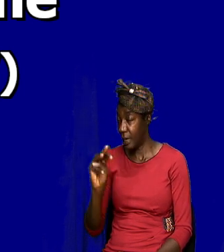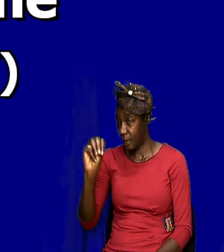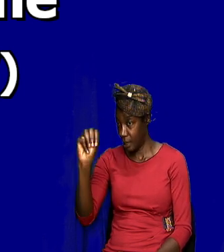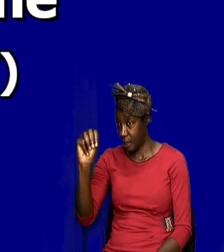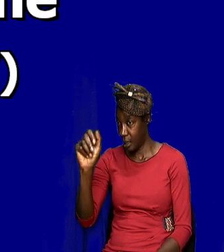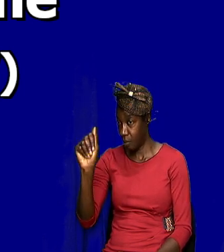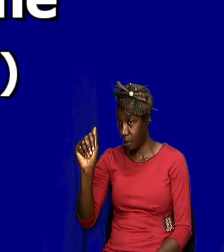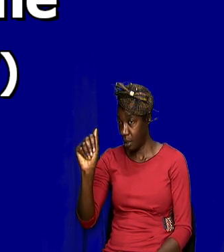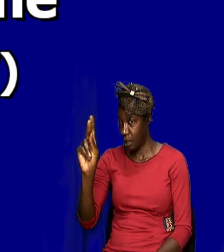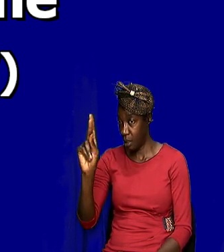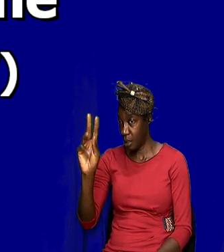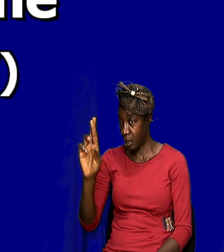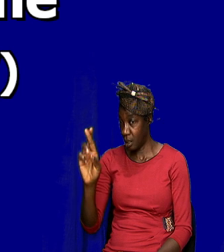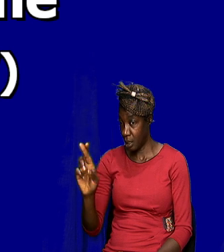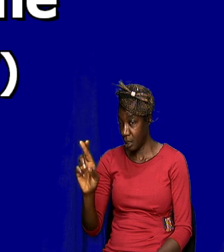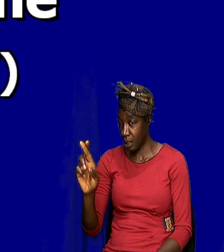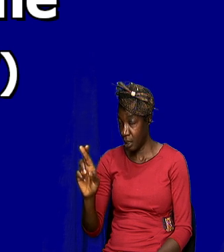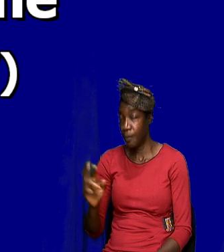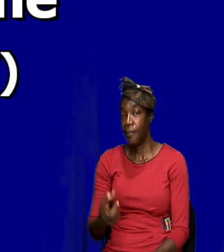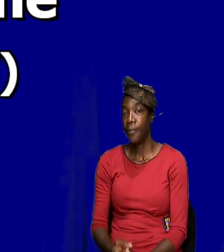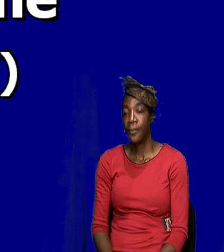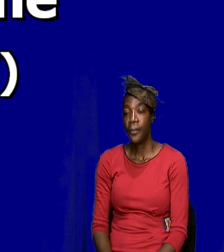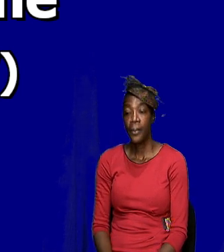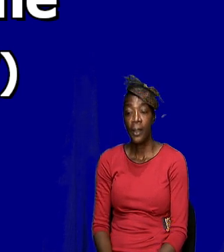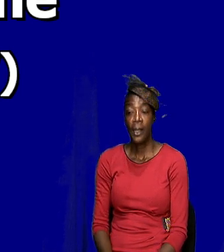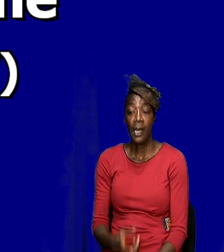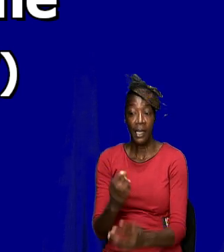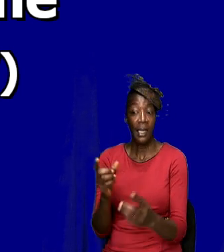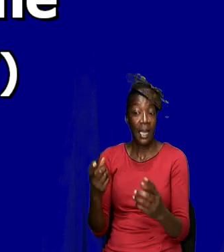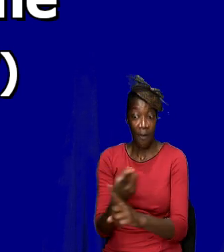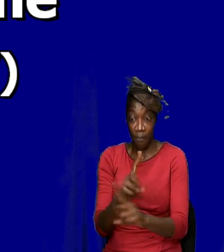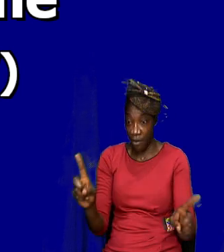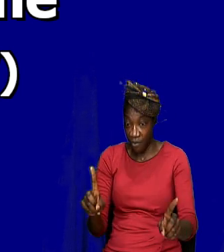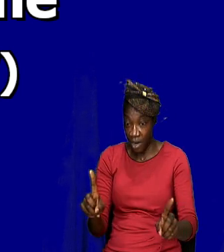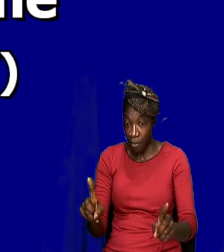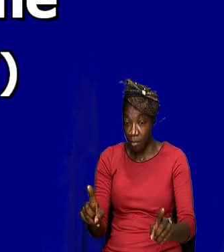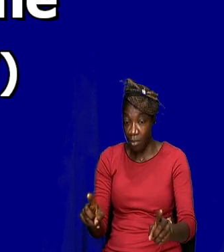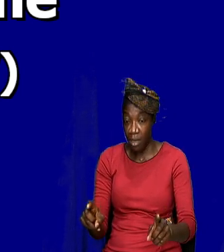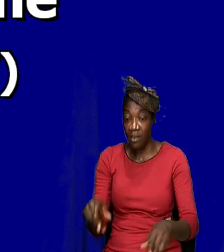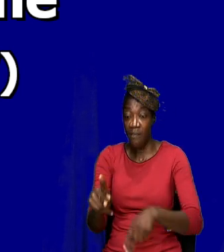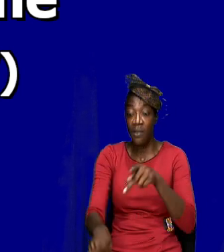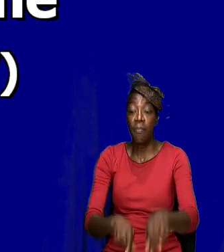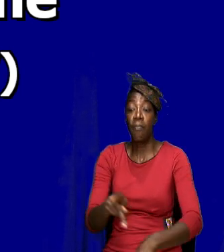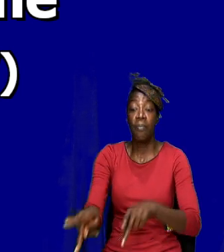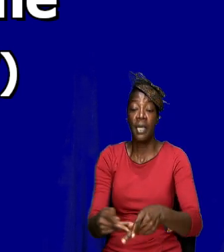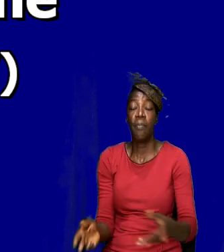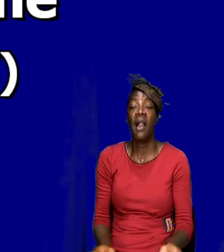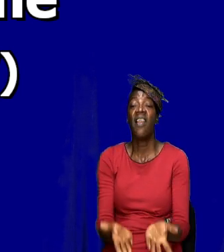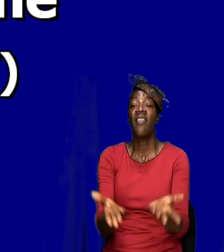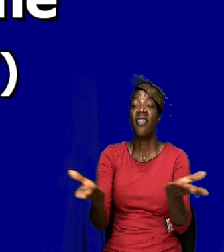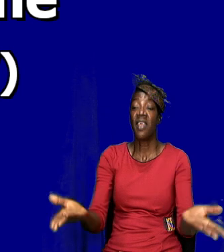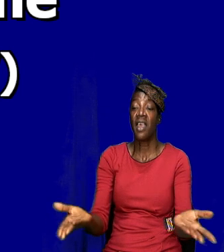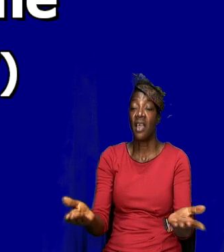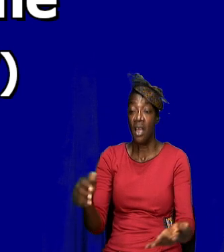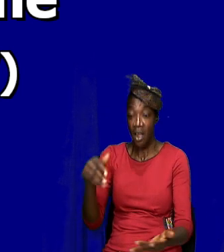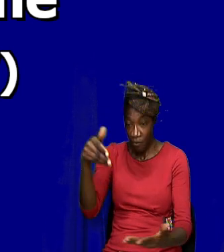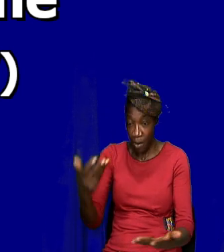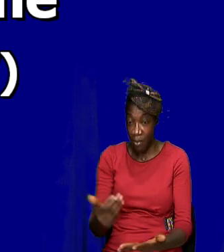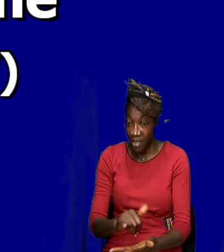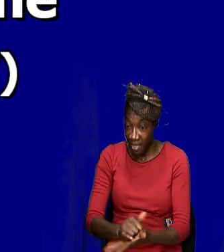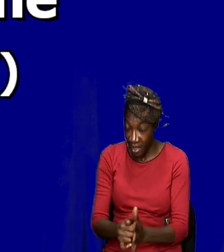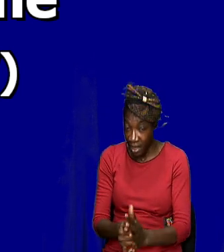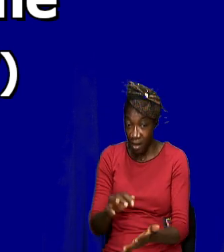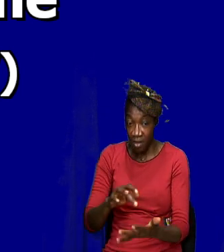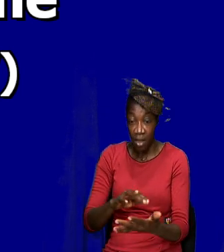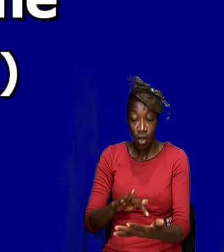that this was based on their audience. However, from these scriptures, it is clear